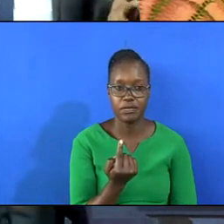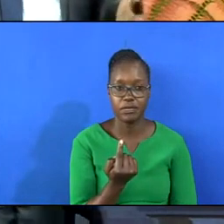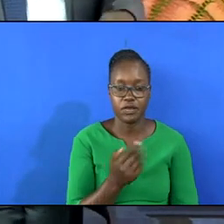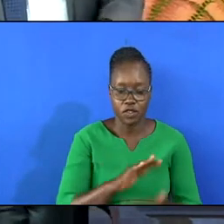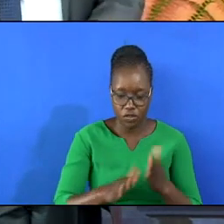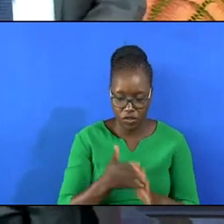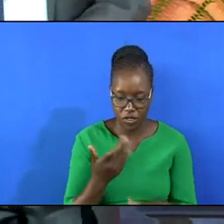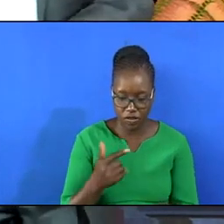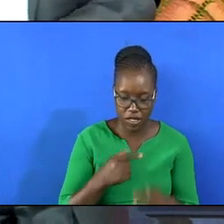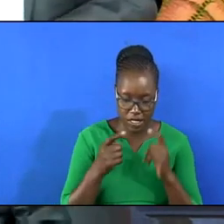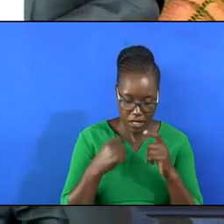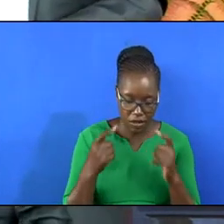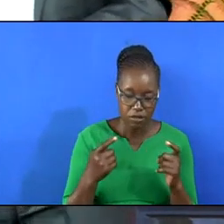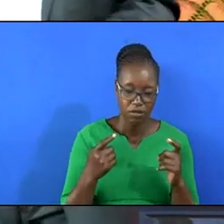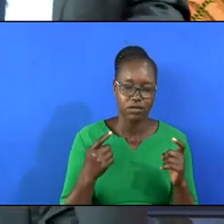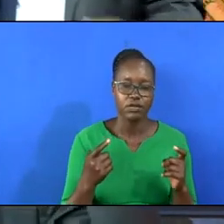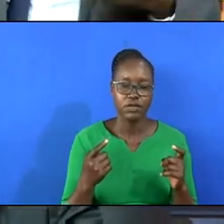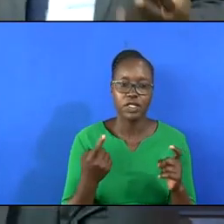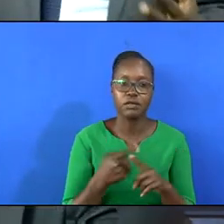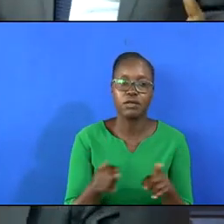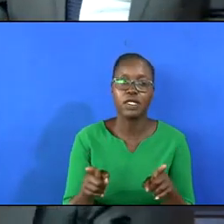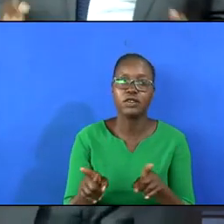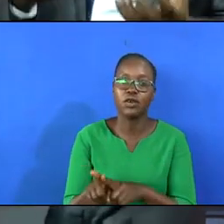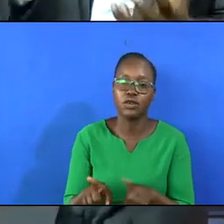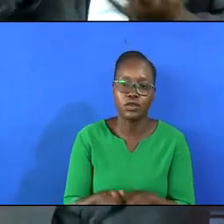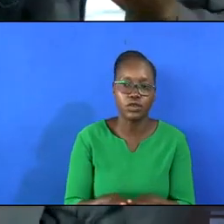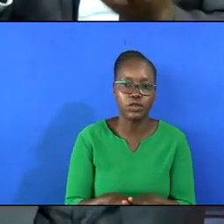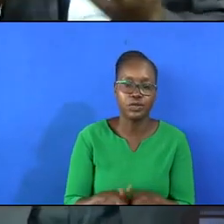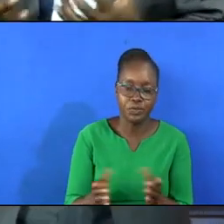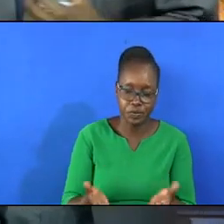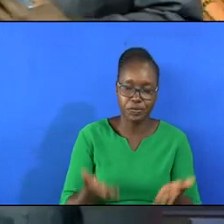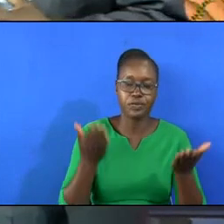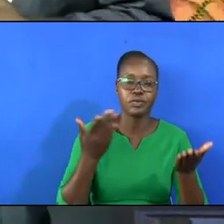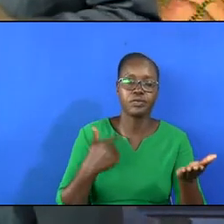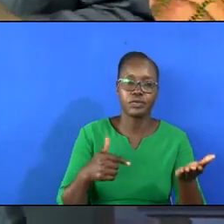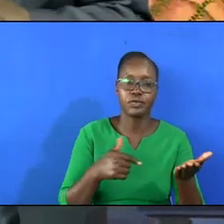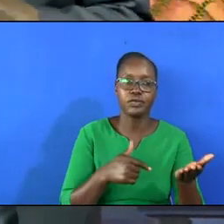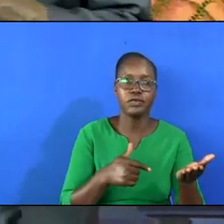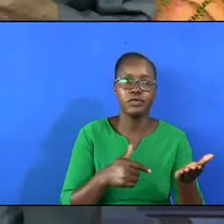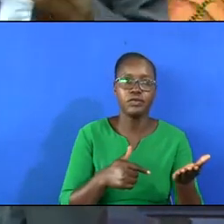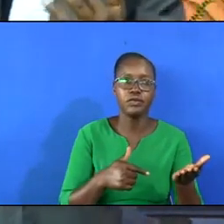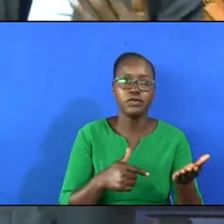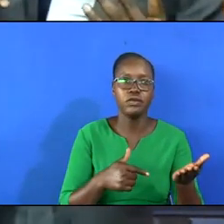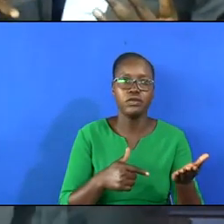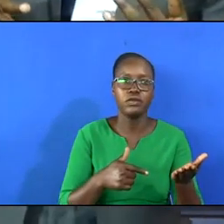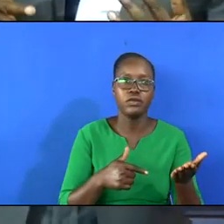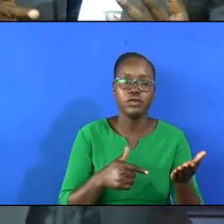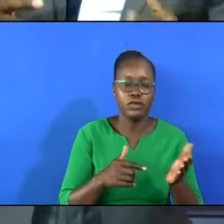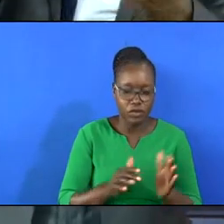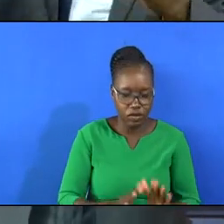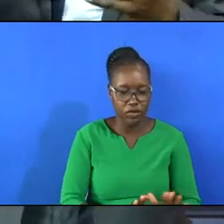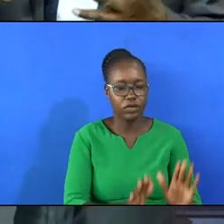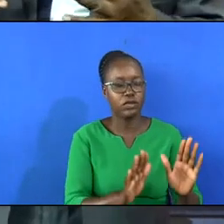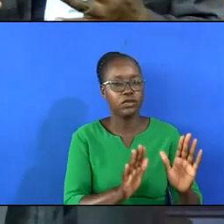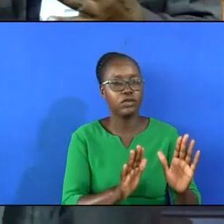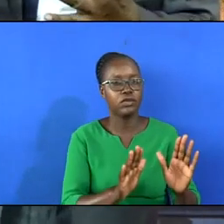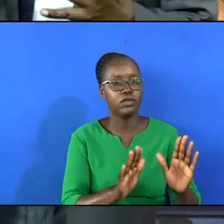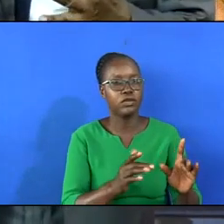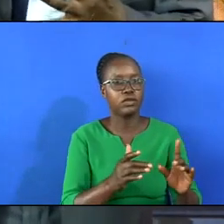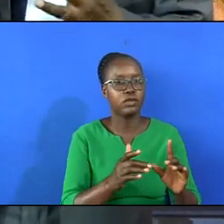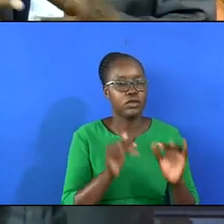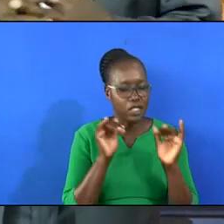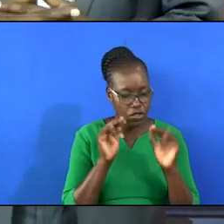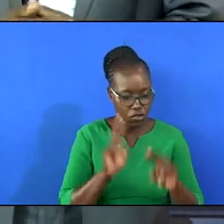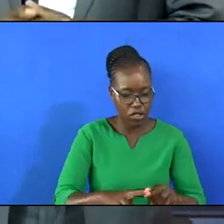forgiven us our sins but he has also exalted us to sit together with